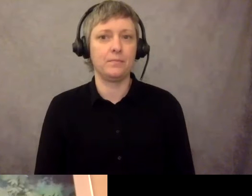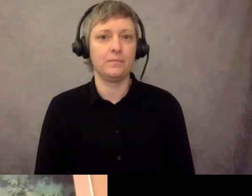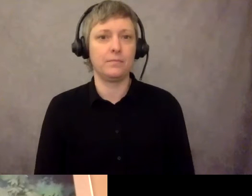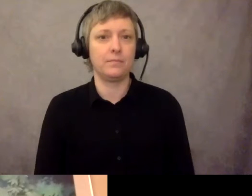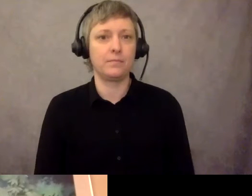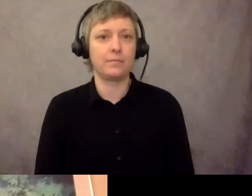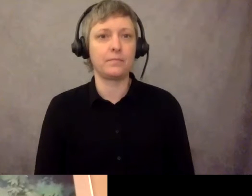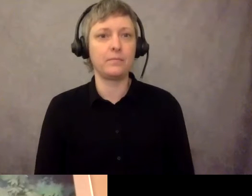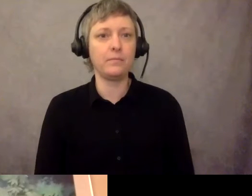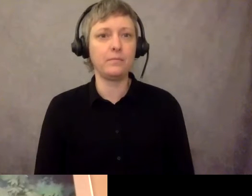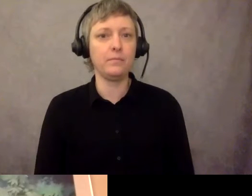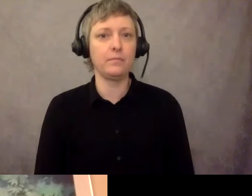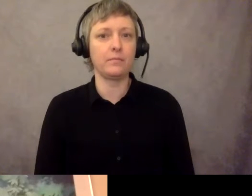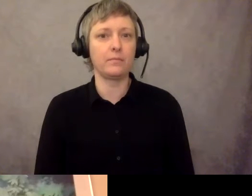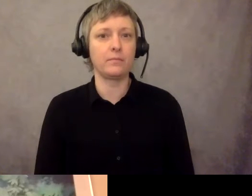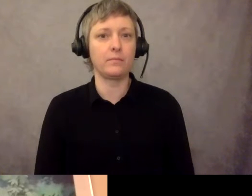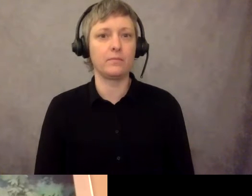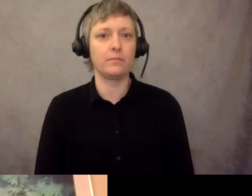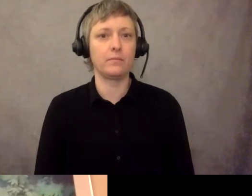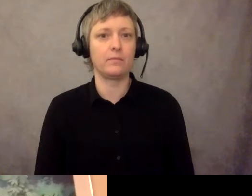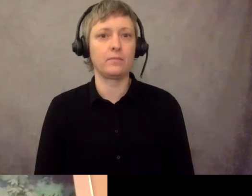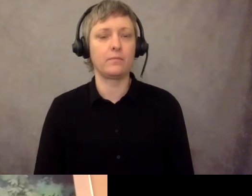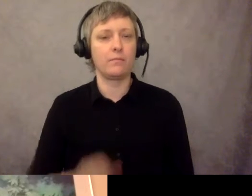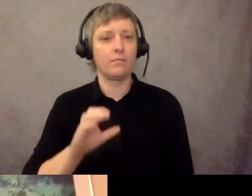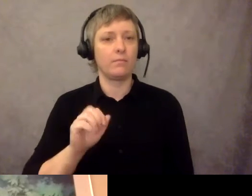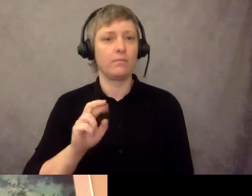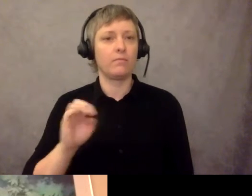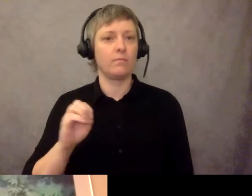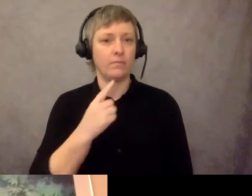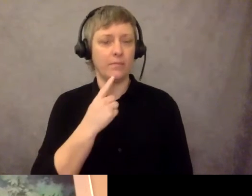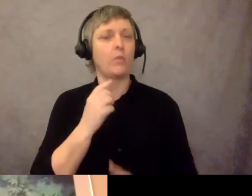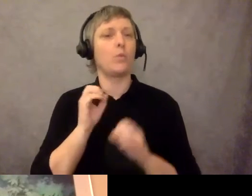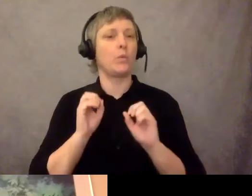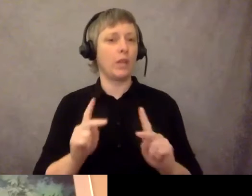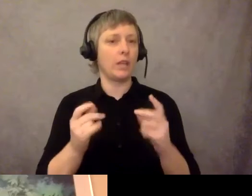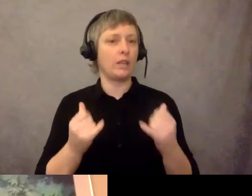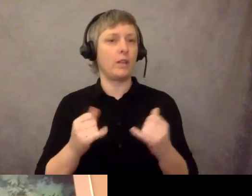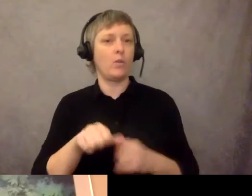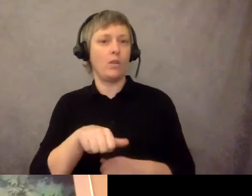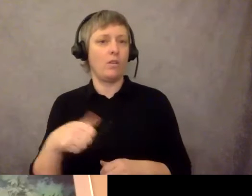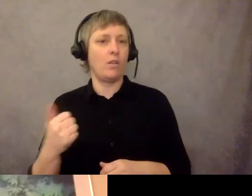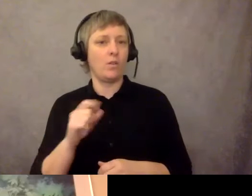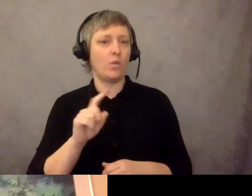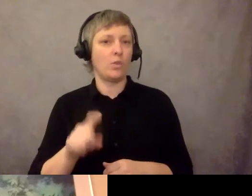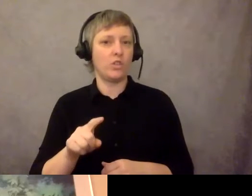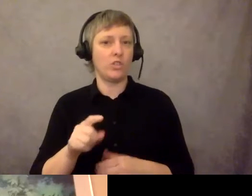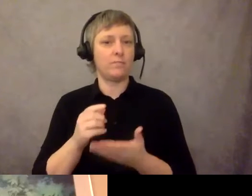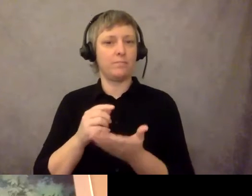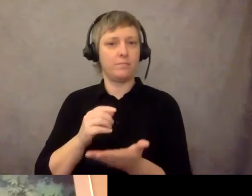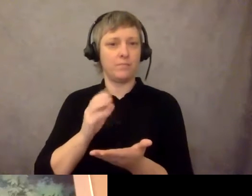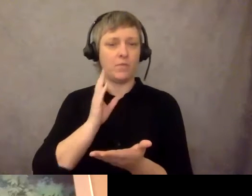Okay, we have another question coming in, I just requested to unmute you.